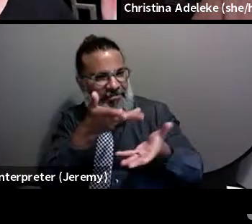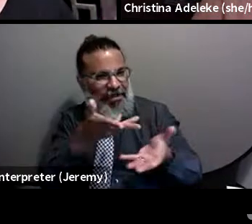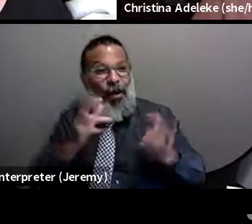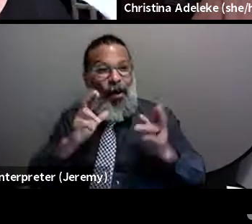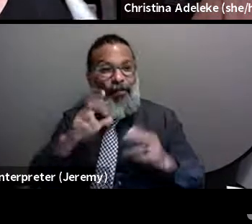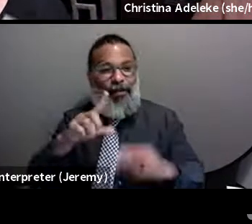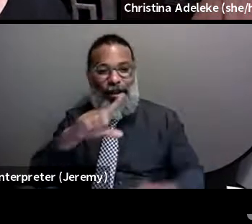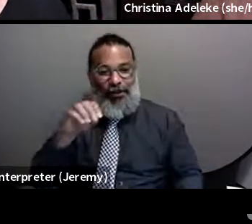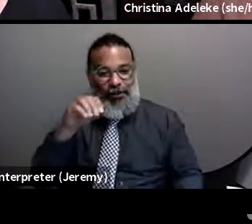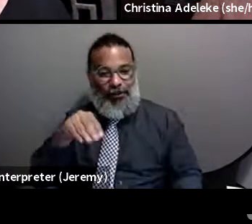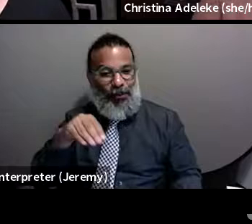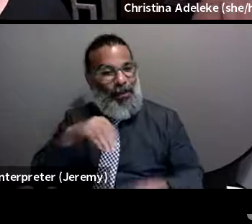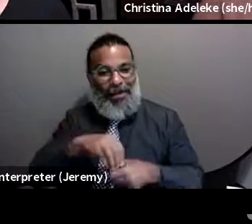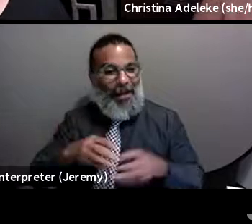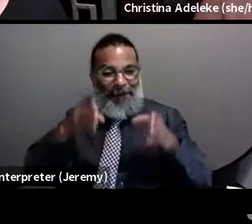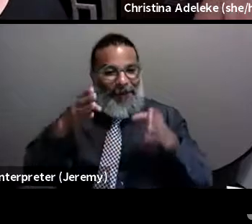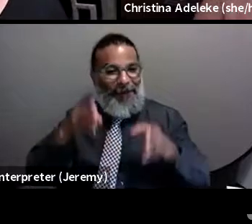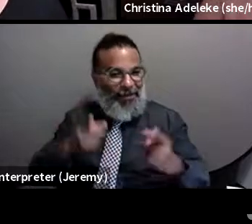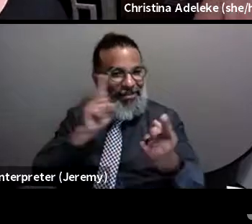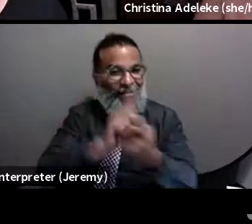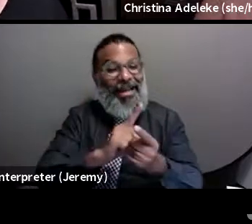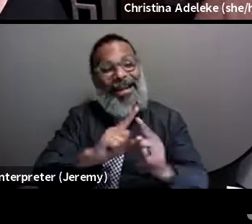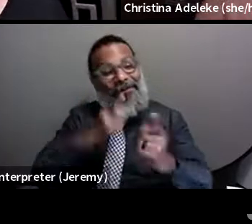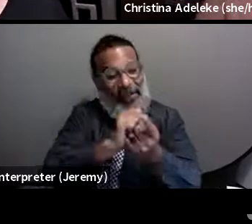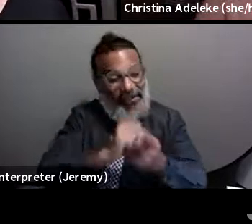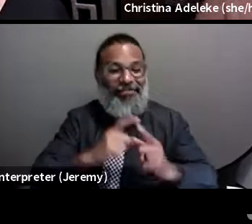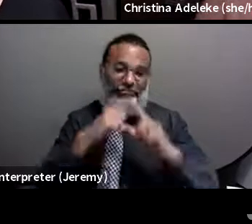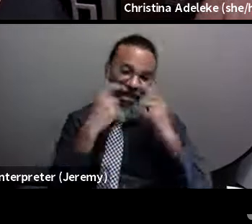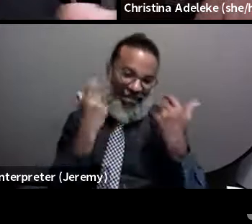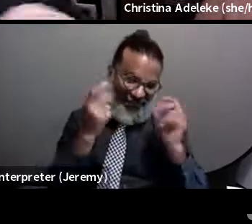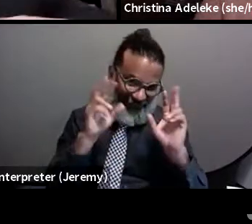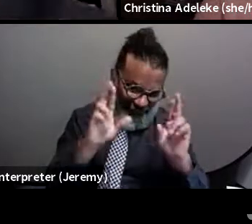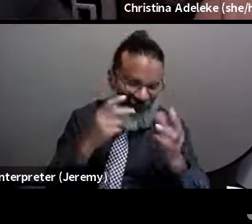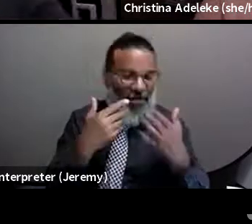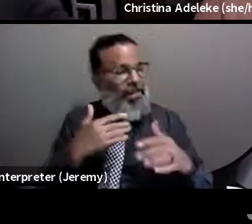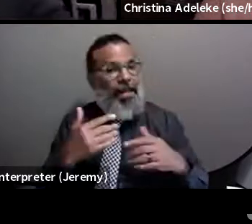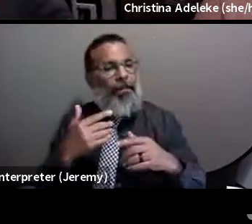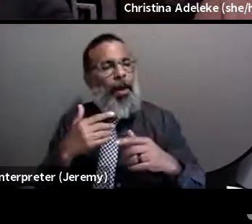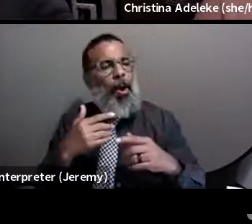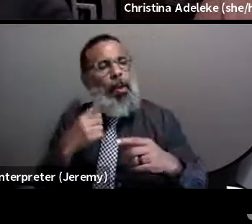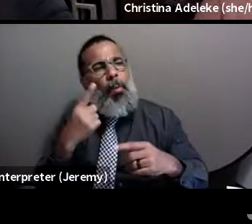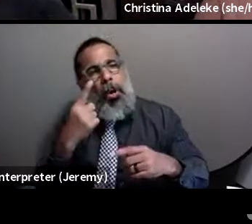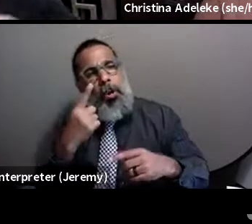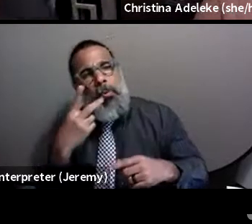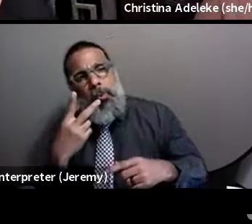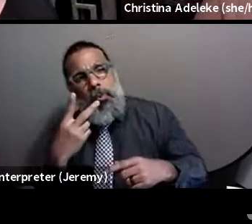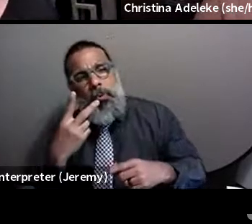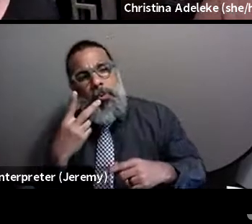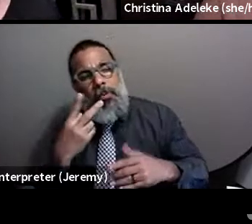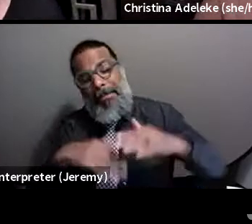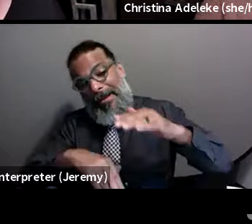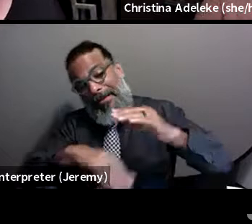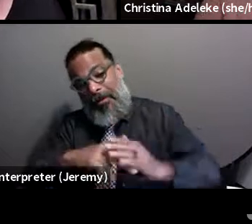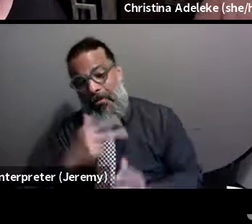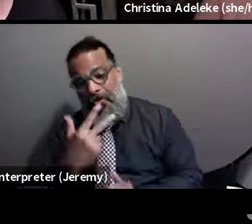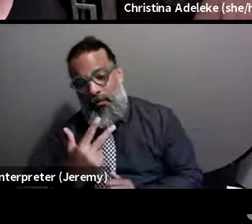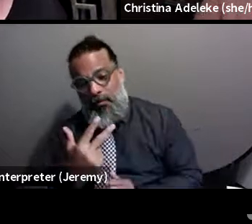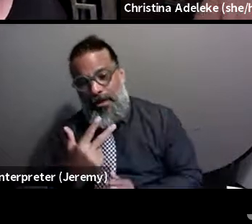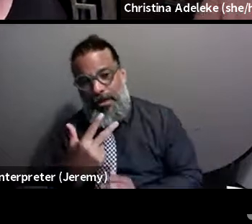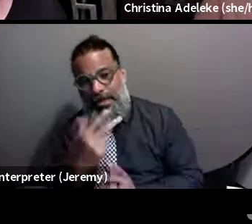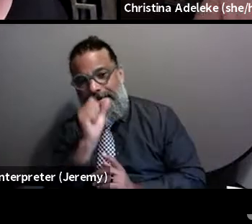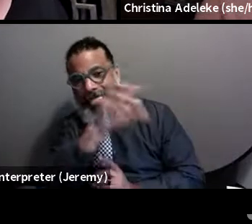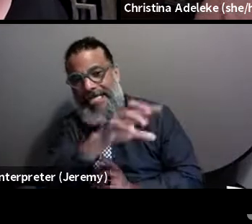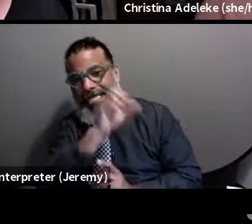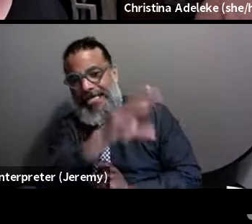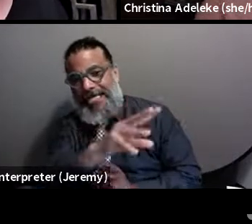so about in person, if it's in person, you're wearing a mask. What are maybe two or maximum three things